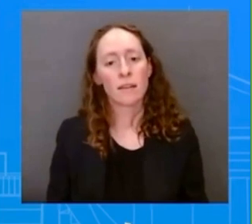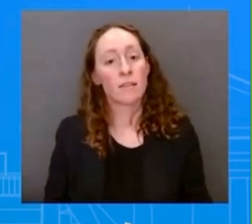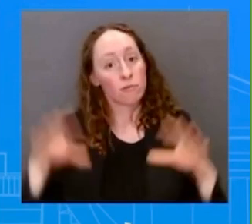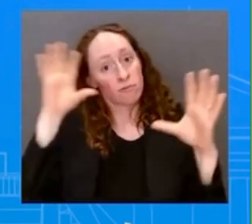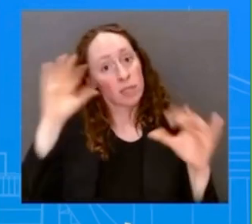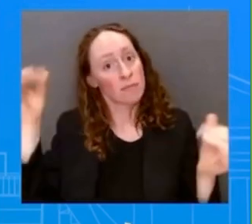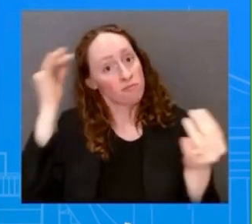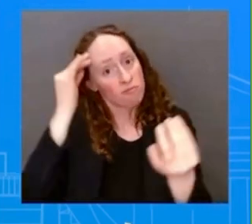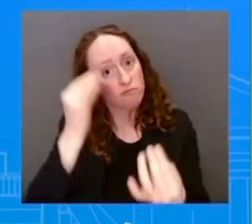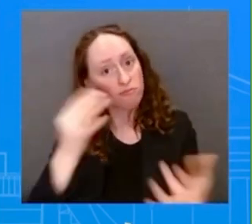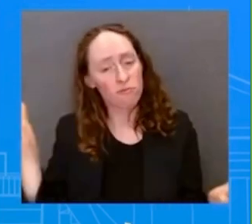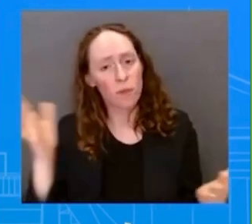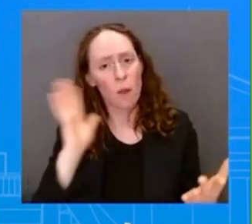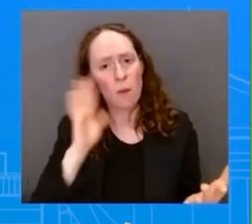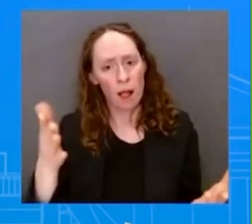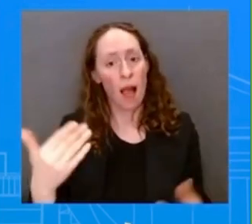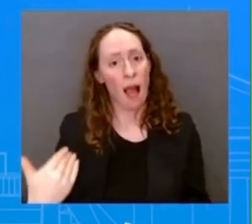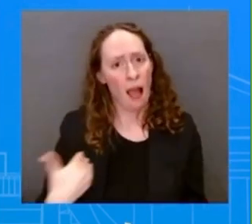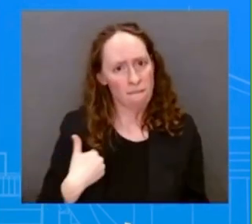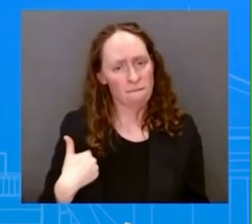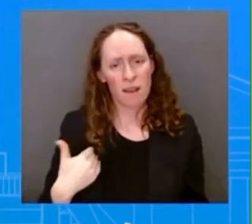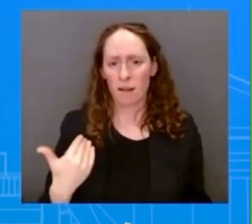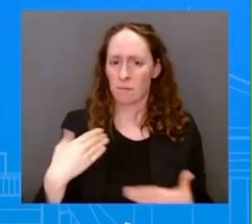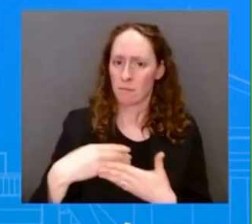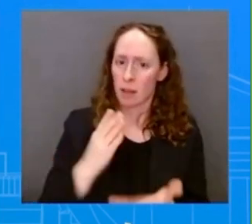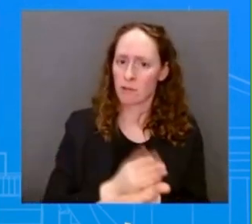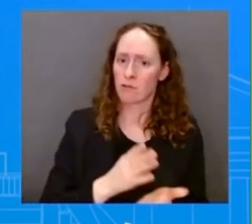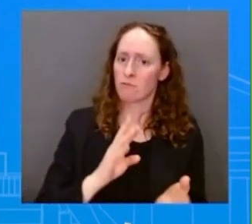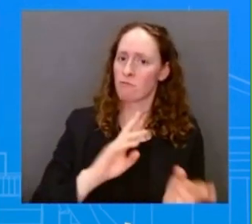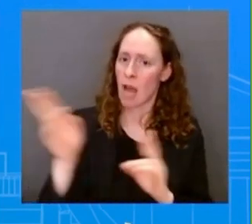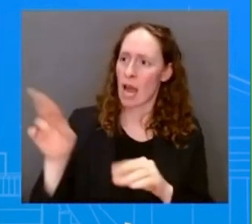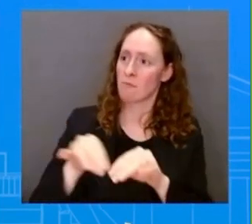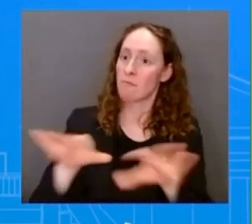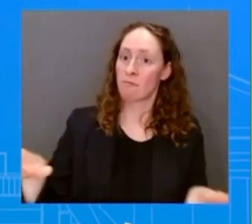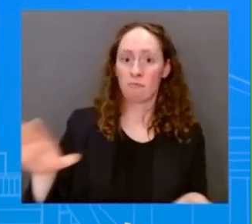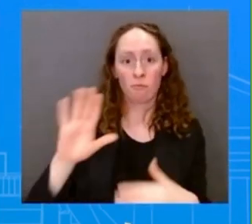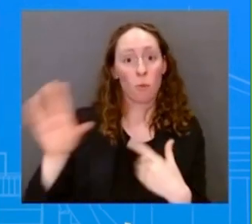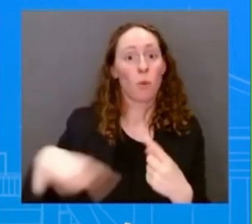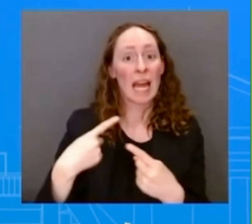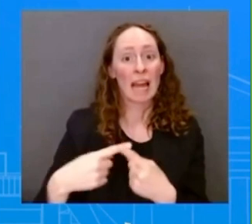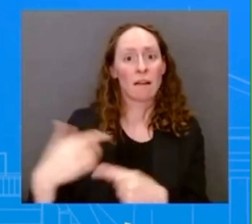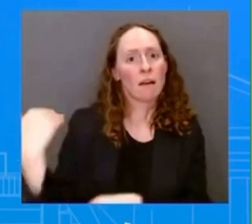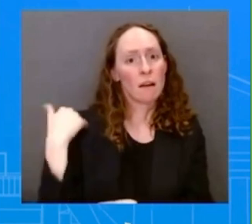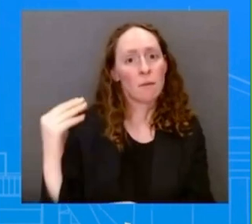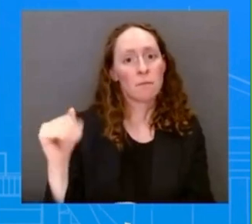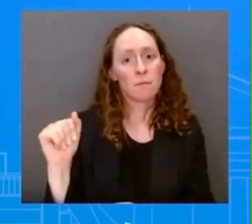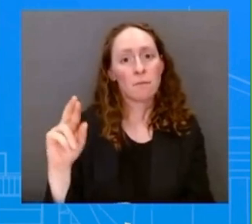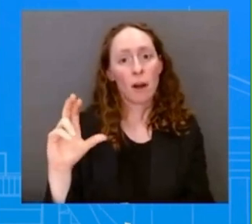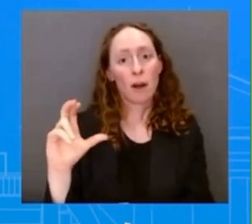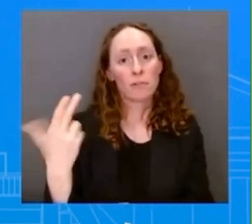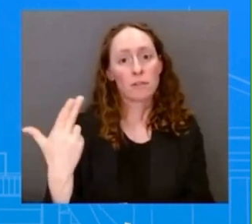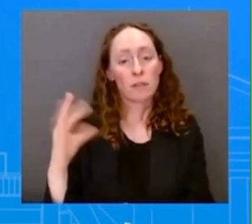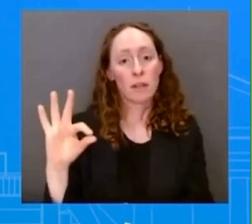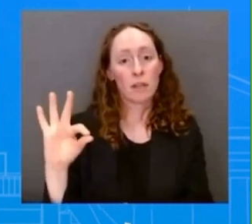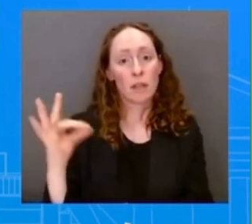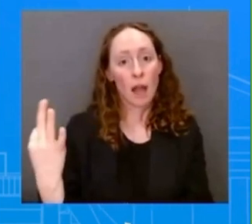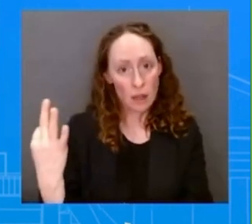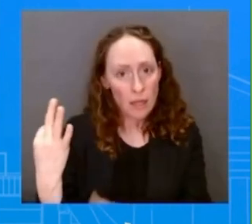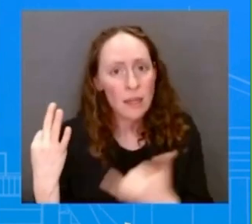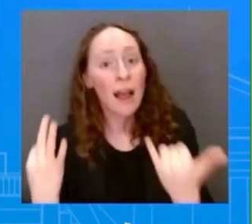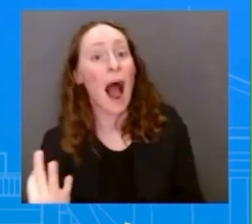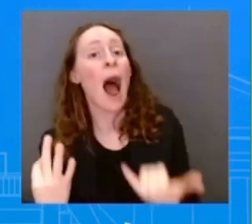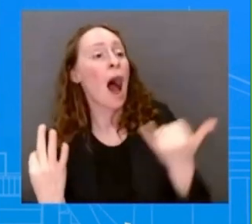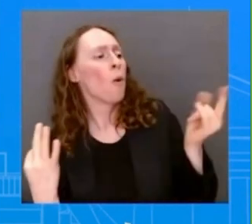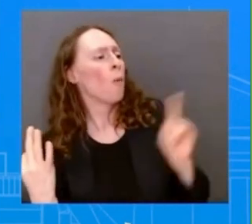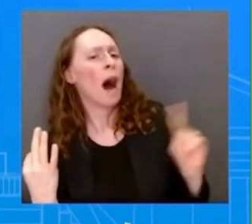on March 9th. It's been about, what, six weeks now? And they have yet to put forth a budget. What did the President say? Don't tell me what you